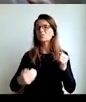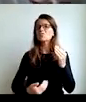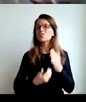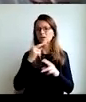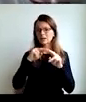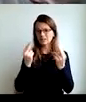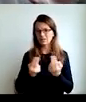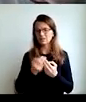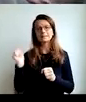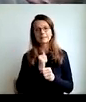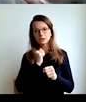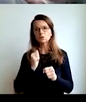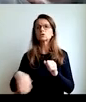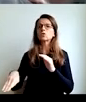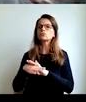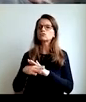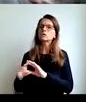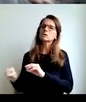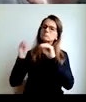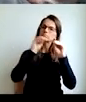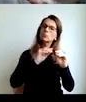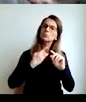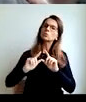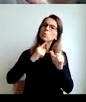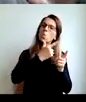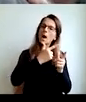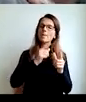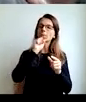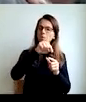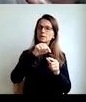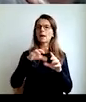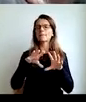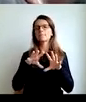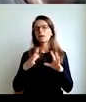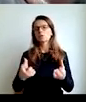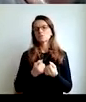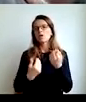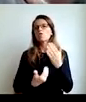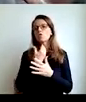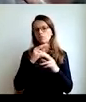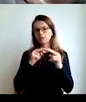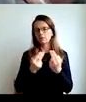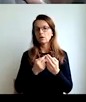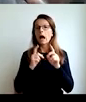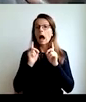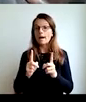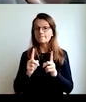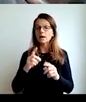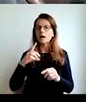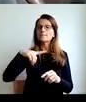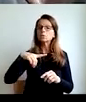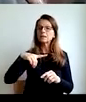new world, so they started and traveled to build a new world somewhere else. But the